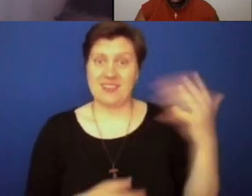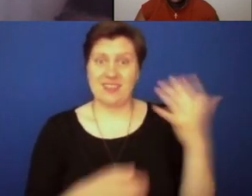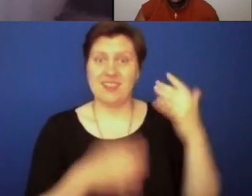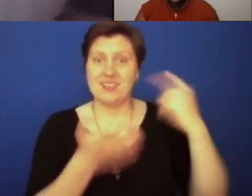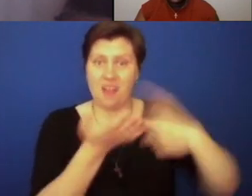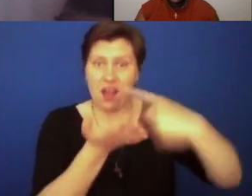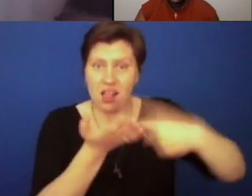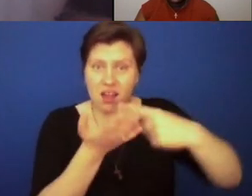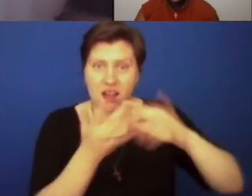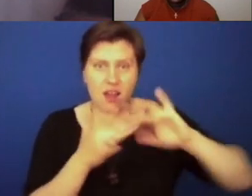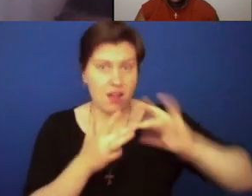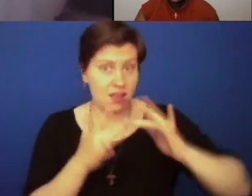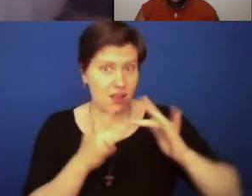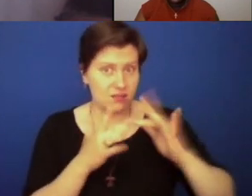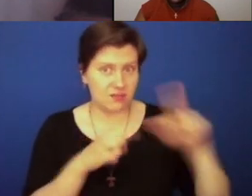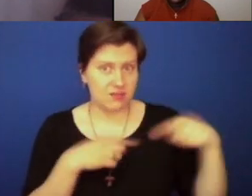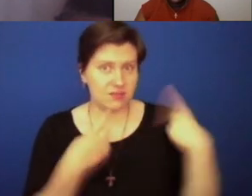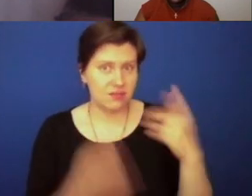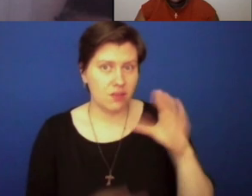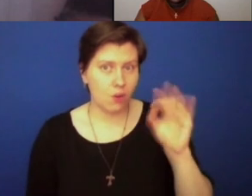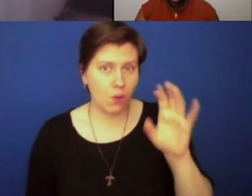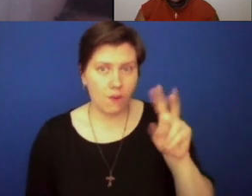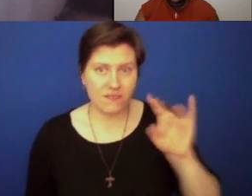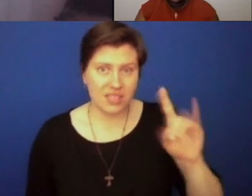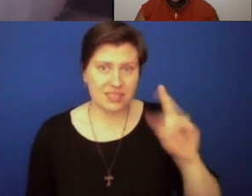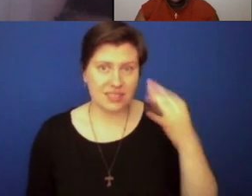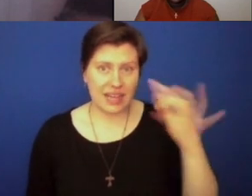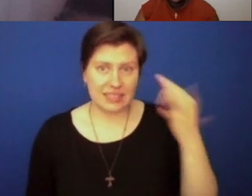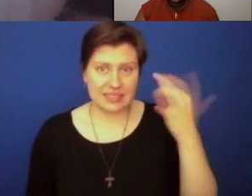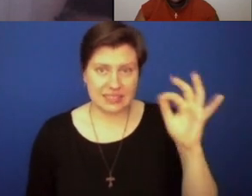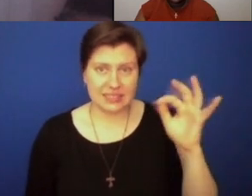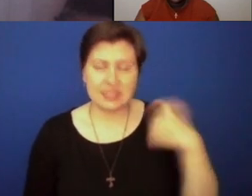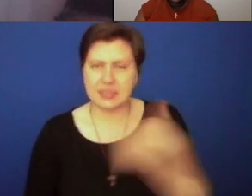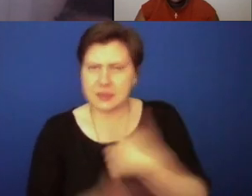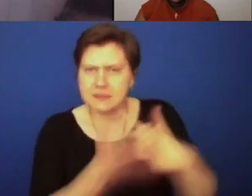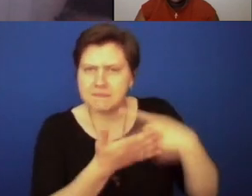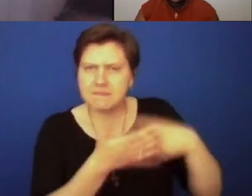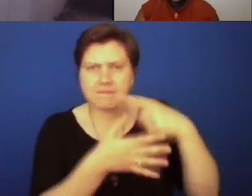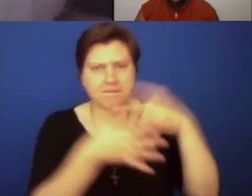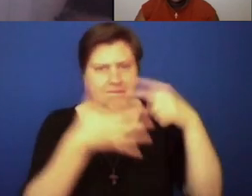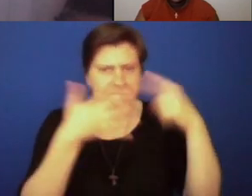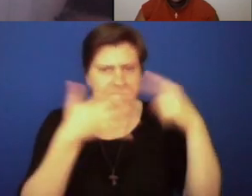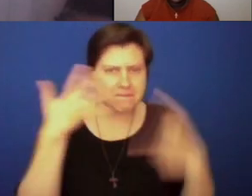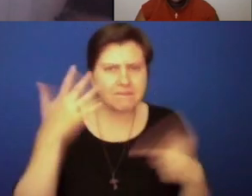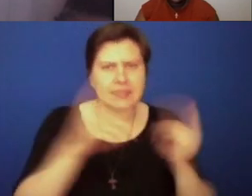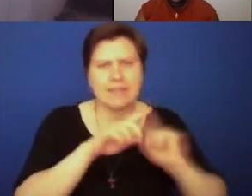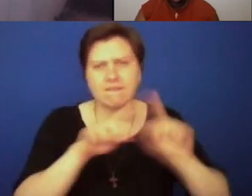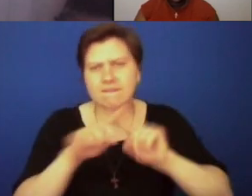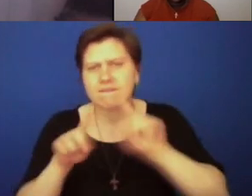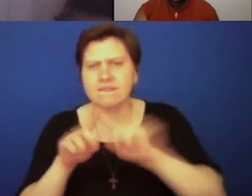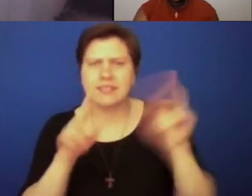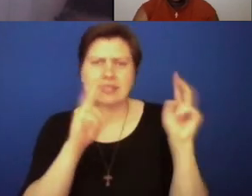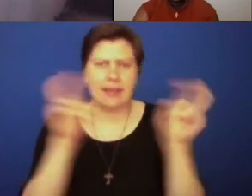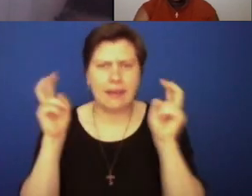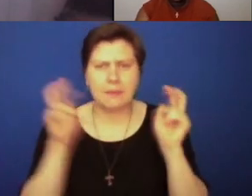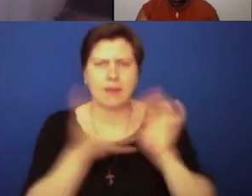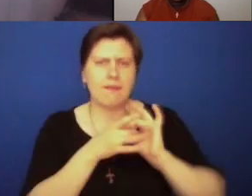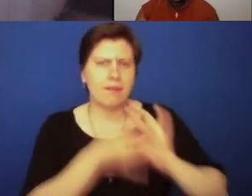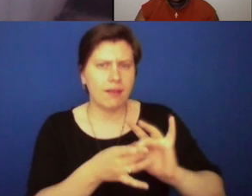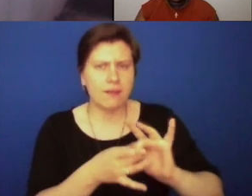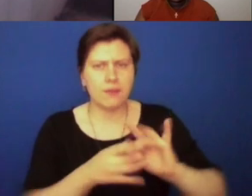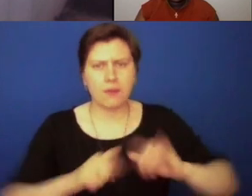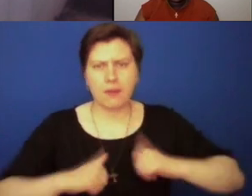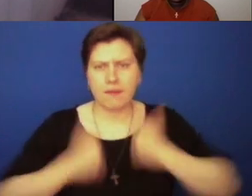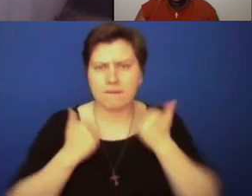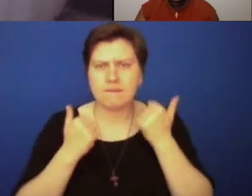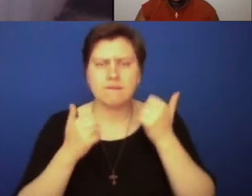us online in which we've covered such topics as faith in the faithful in the 2020 campaign, Pope Francis and the reform of the